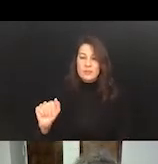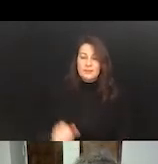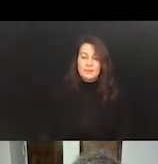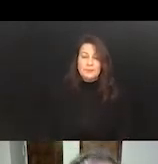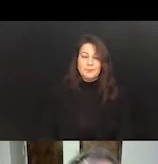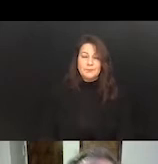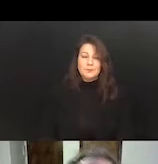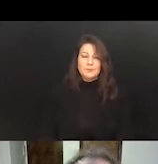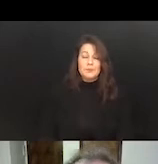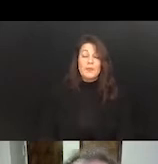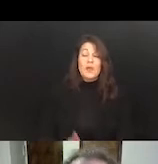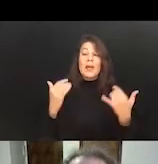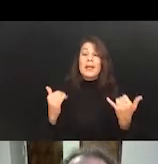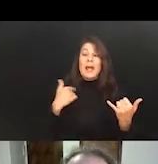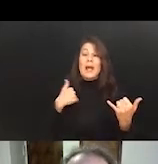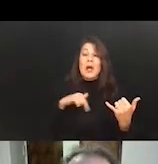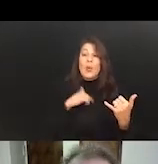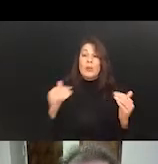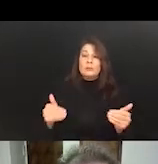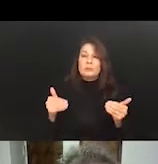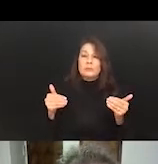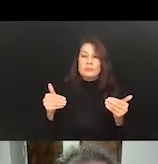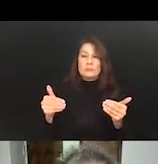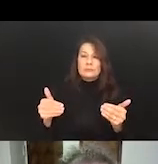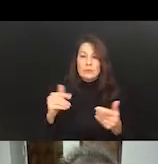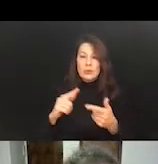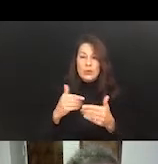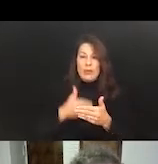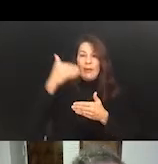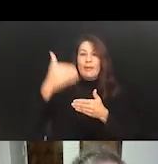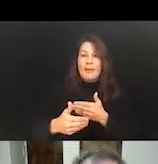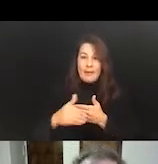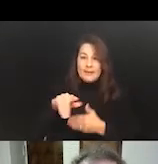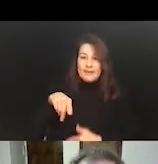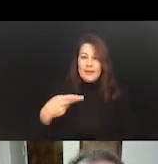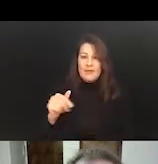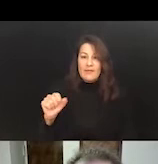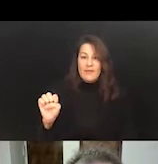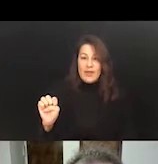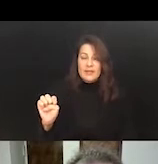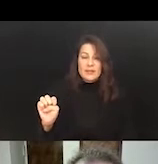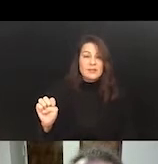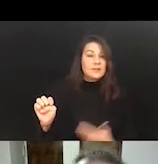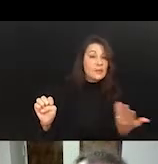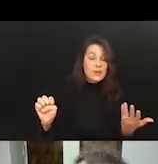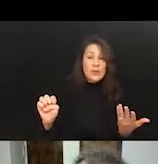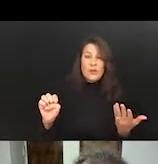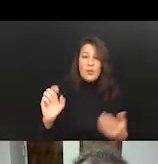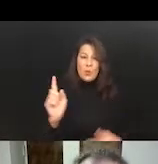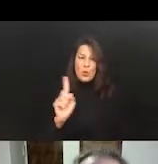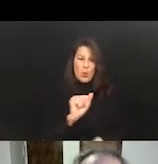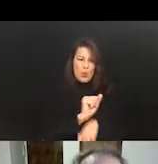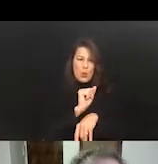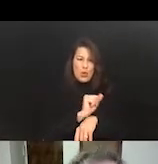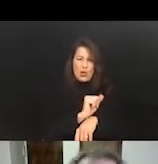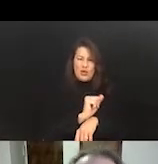now that we're sort of moving into this next phase, where the nature of work is changing,